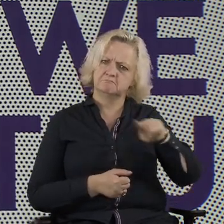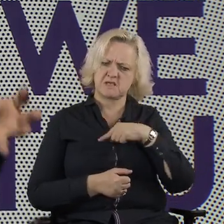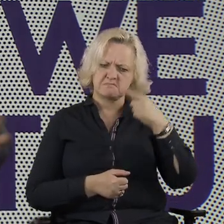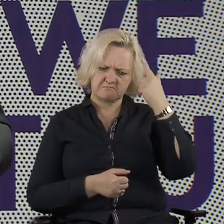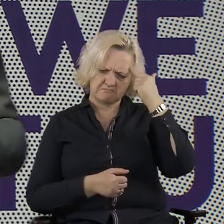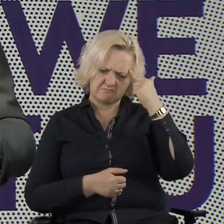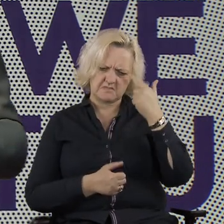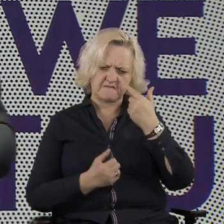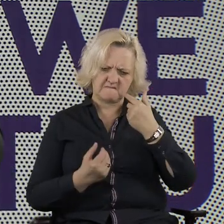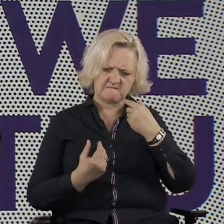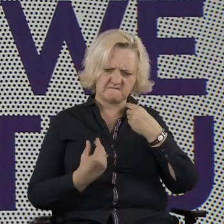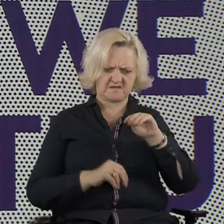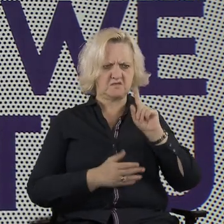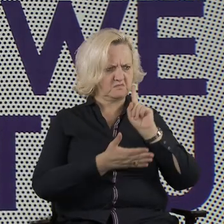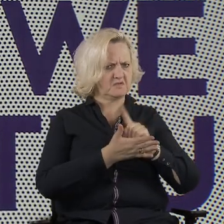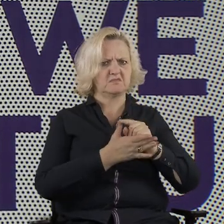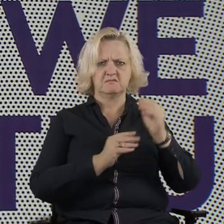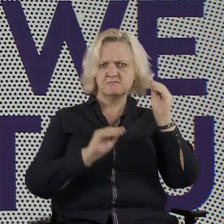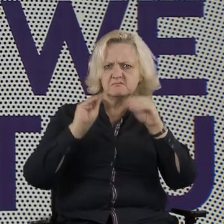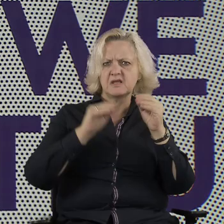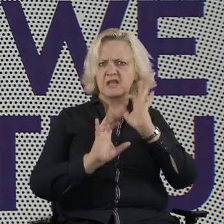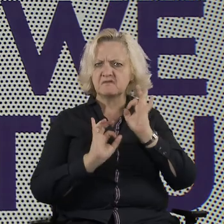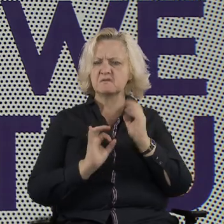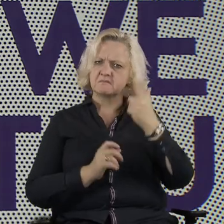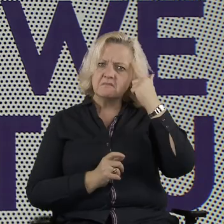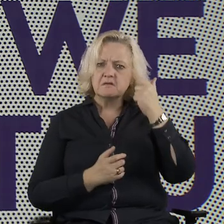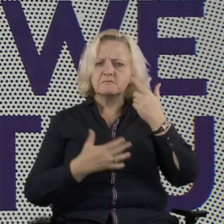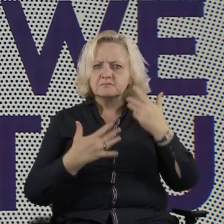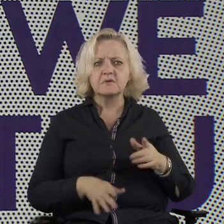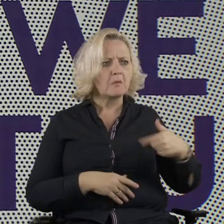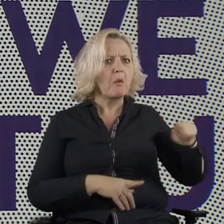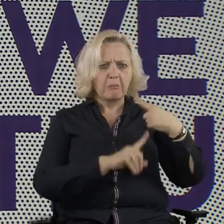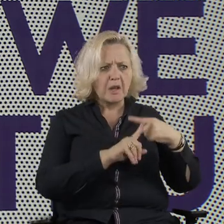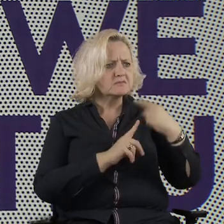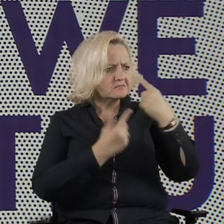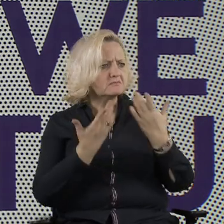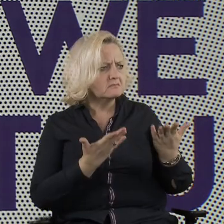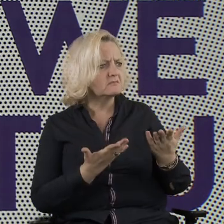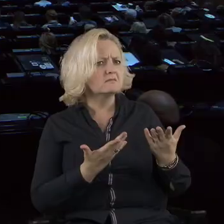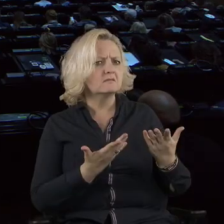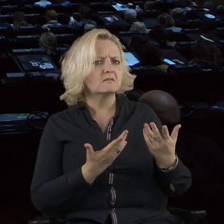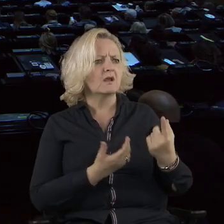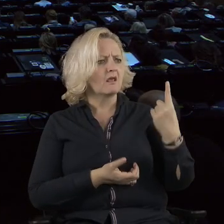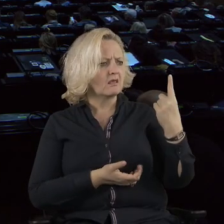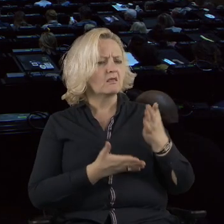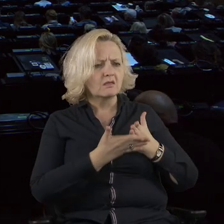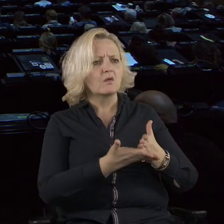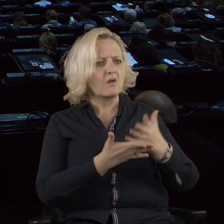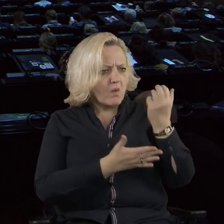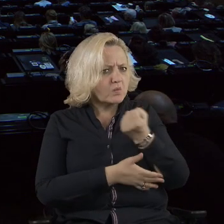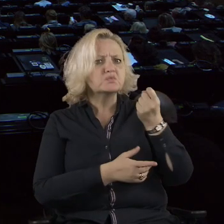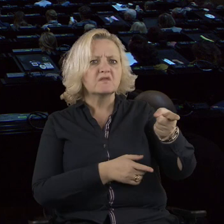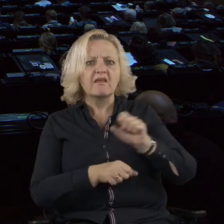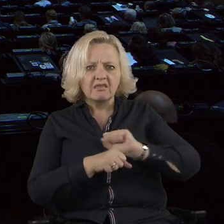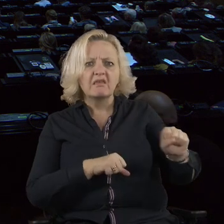enthusiastic. One of his advisors used the platform. But parliamentarians either stayed put or